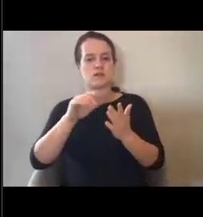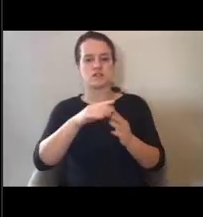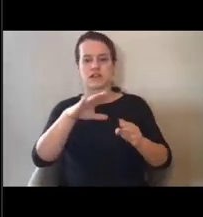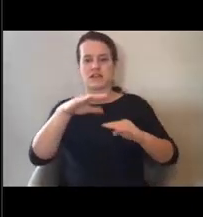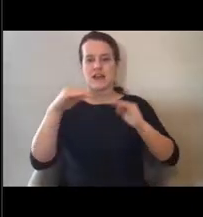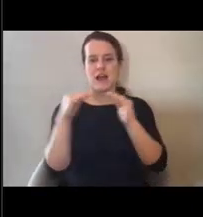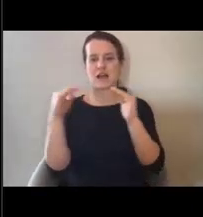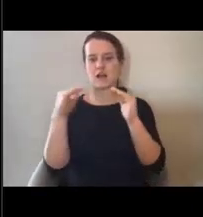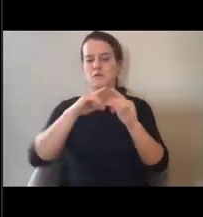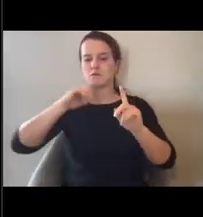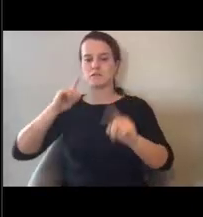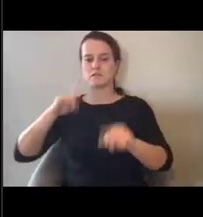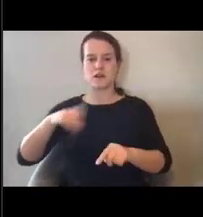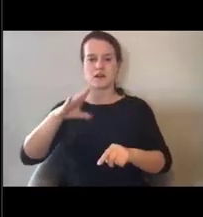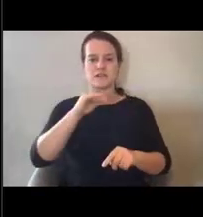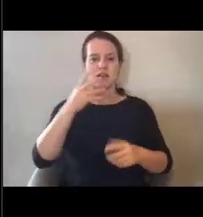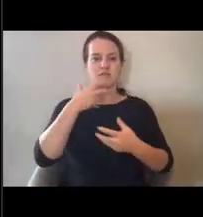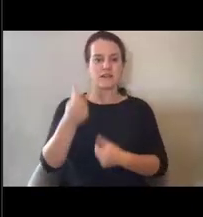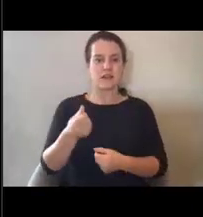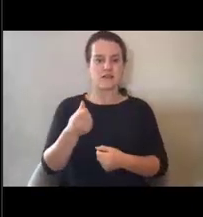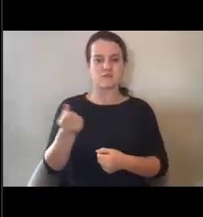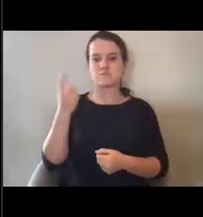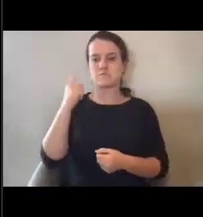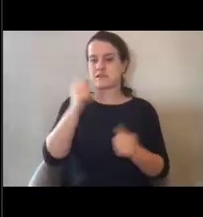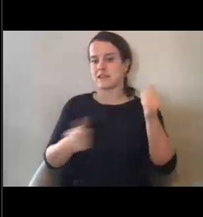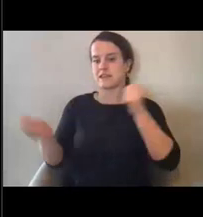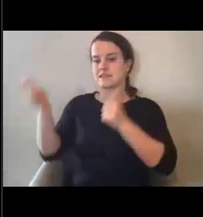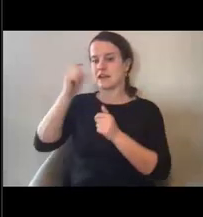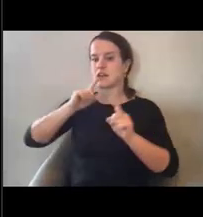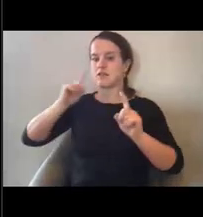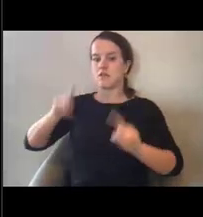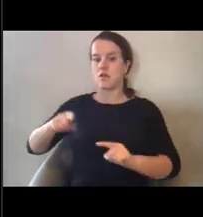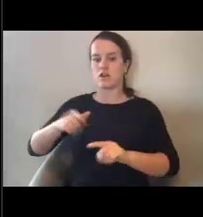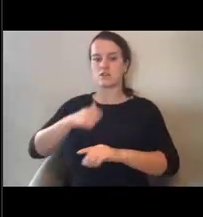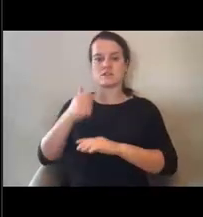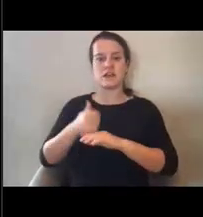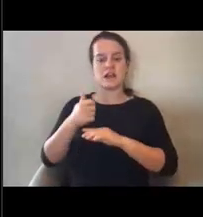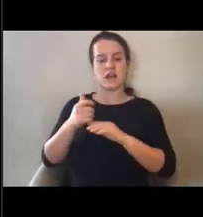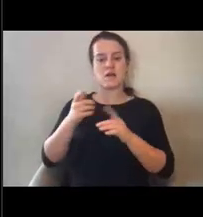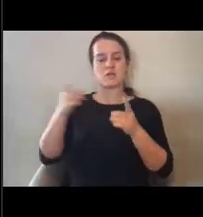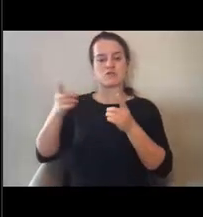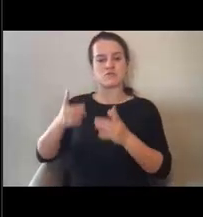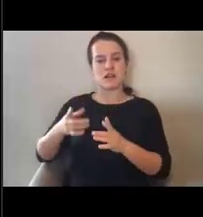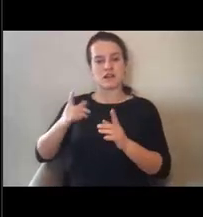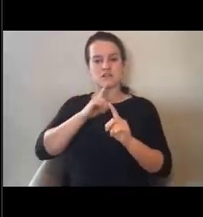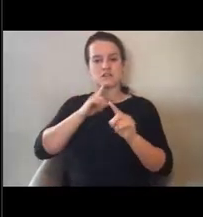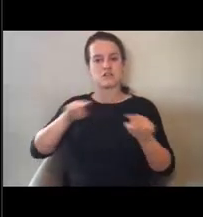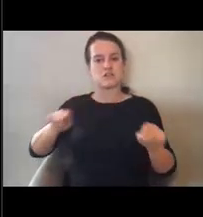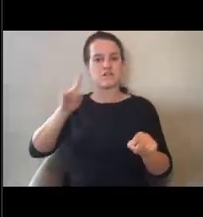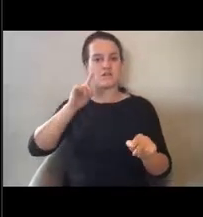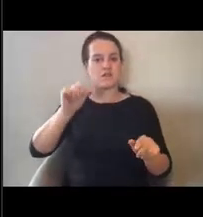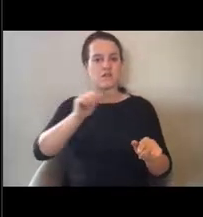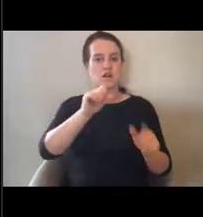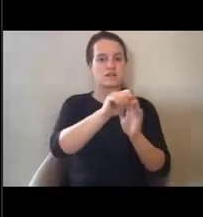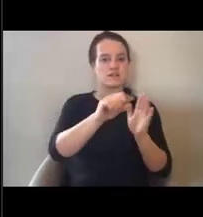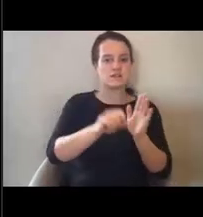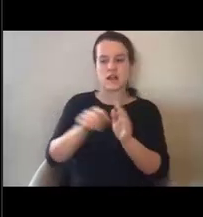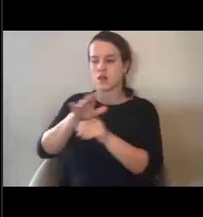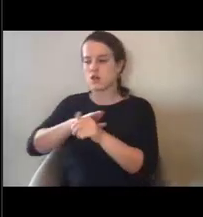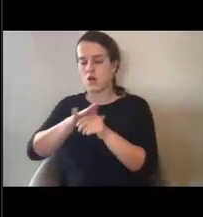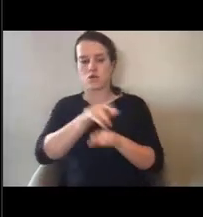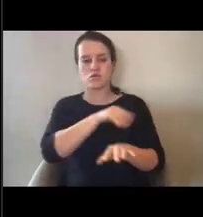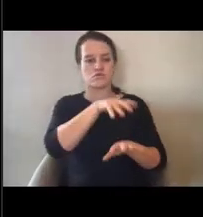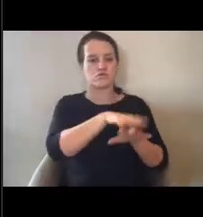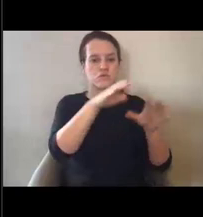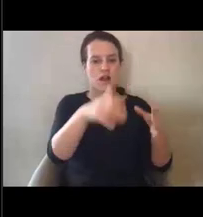and recovery. Uh, the executive order established a directive to all state, local, tribal, and territorial governments